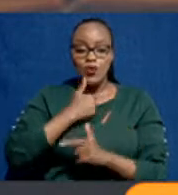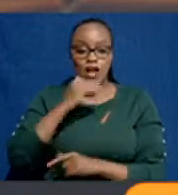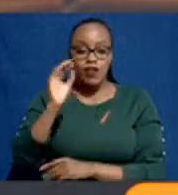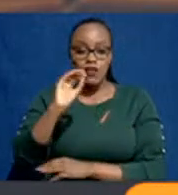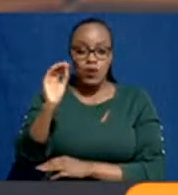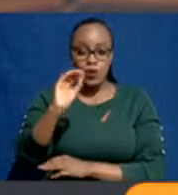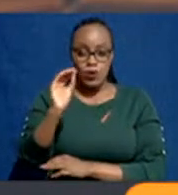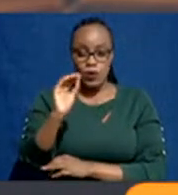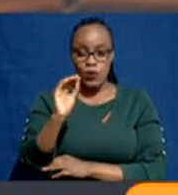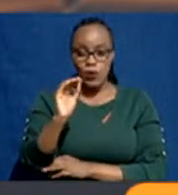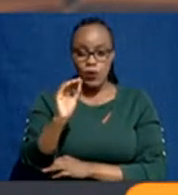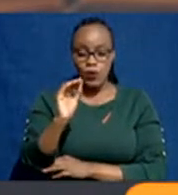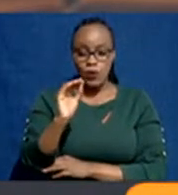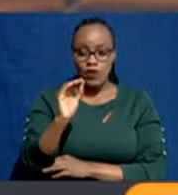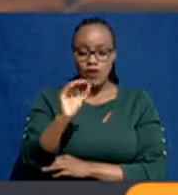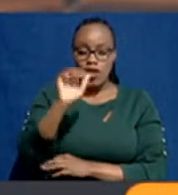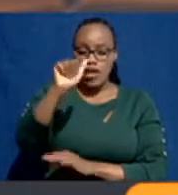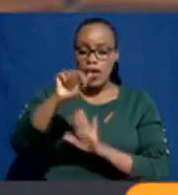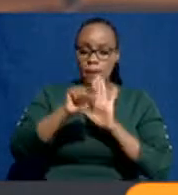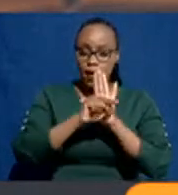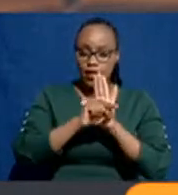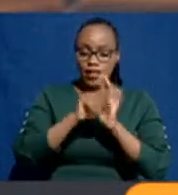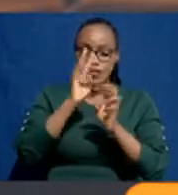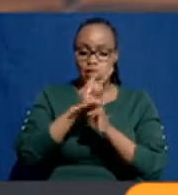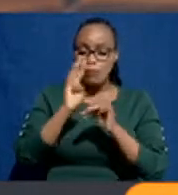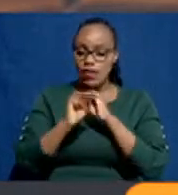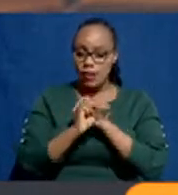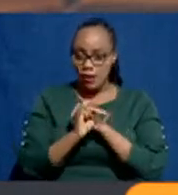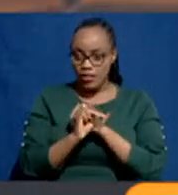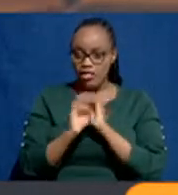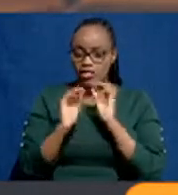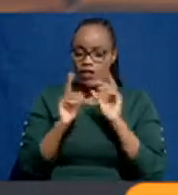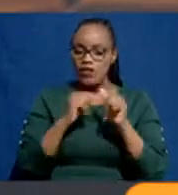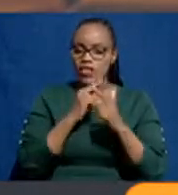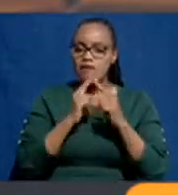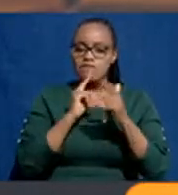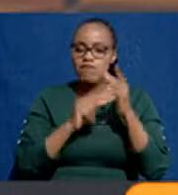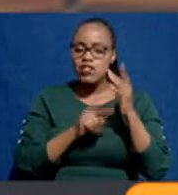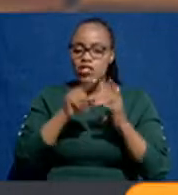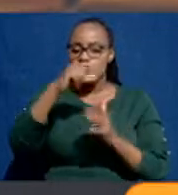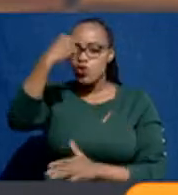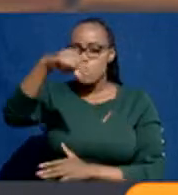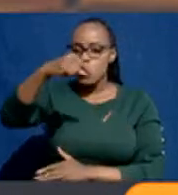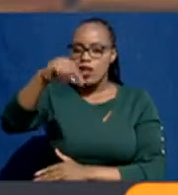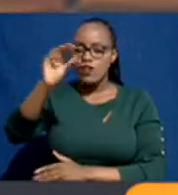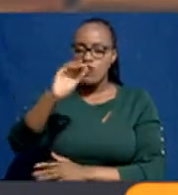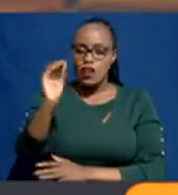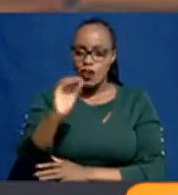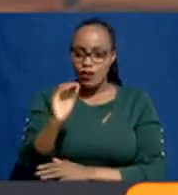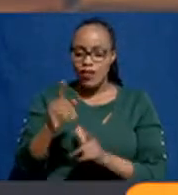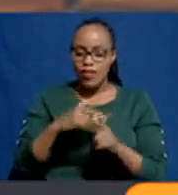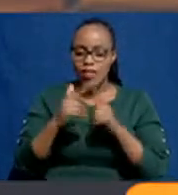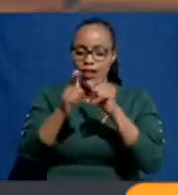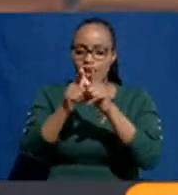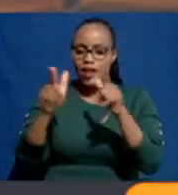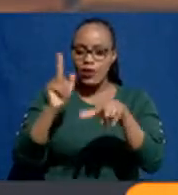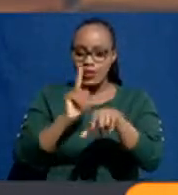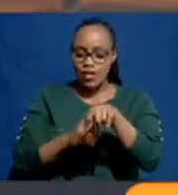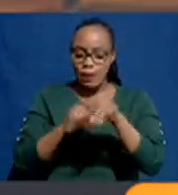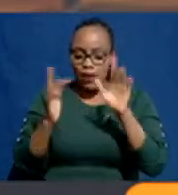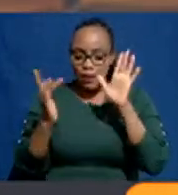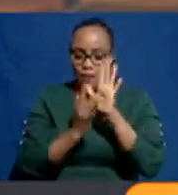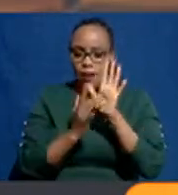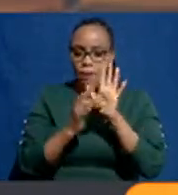A minus in mathematics, then it tells you you do not qualify. It gives you, when you click